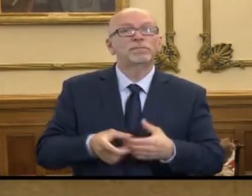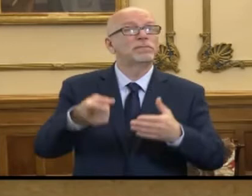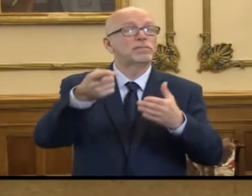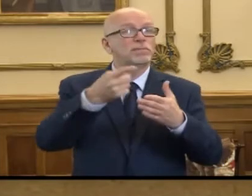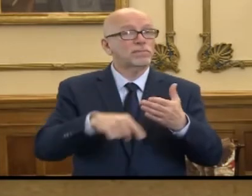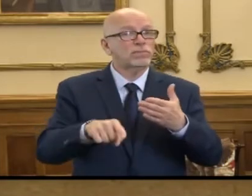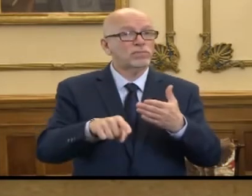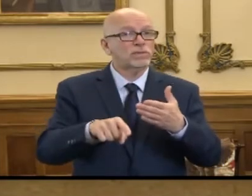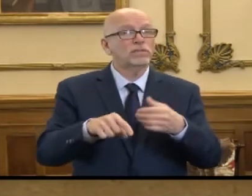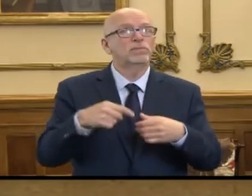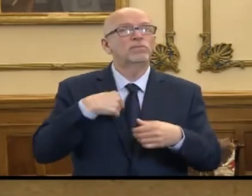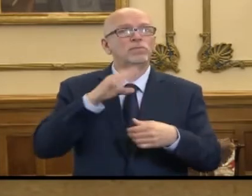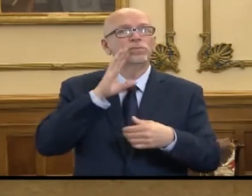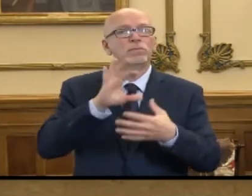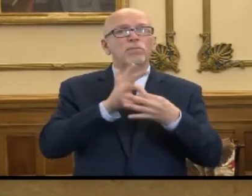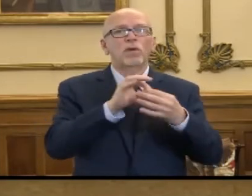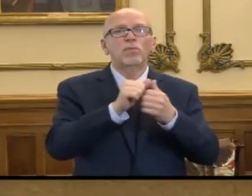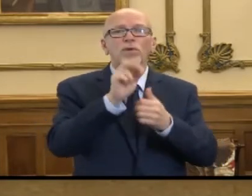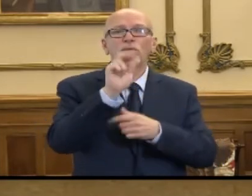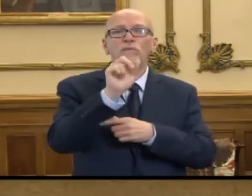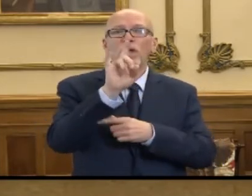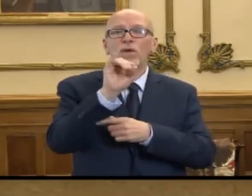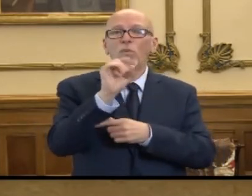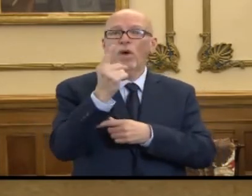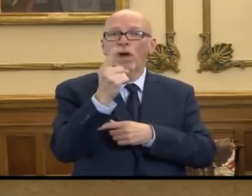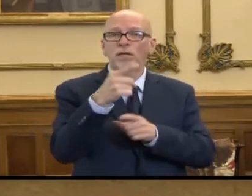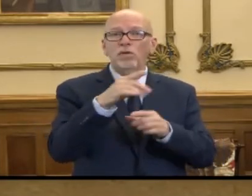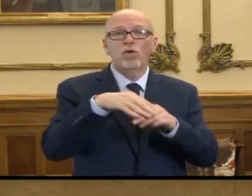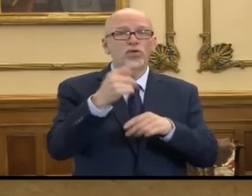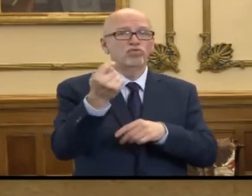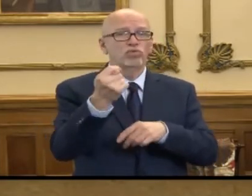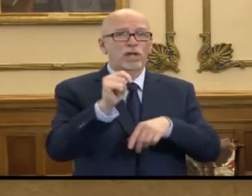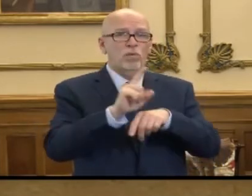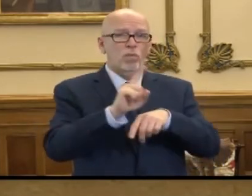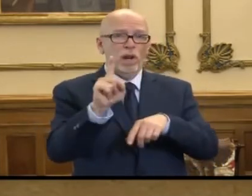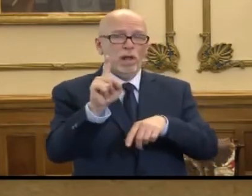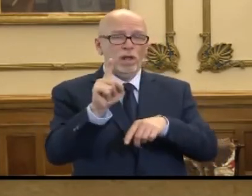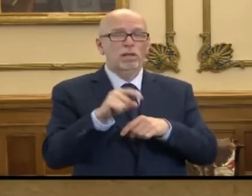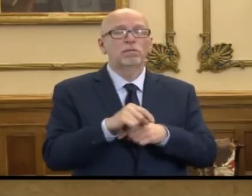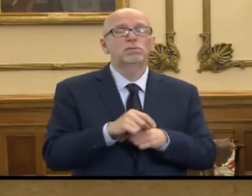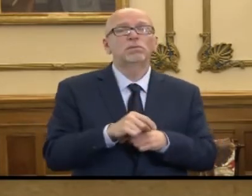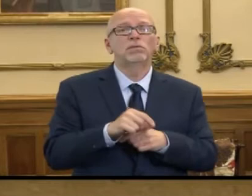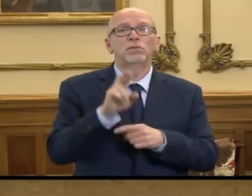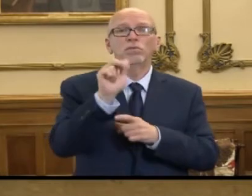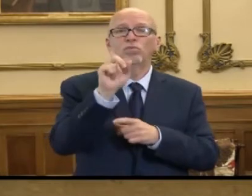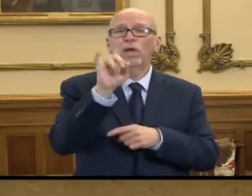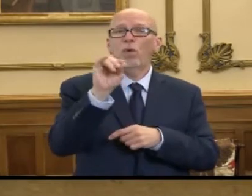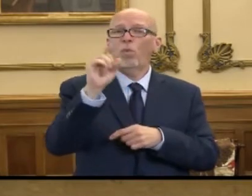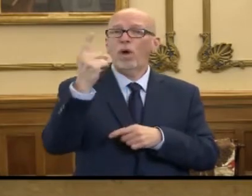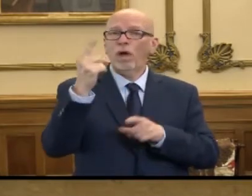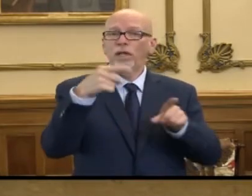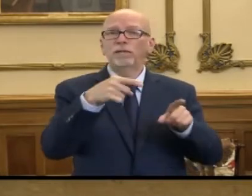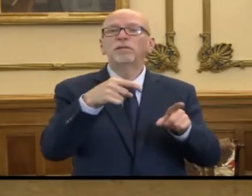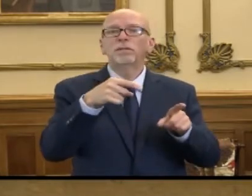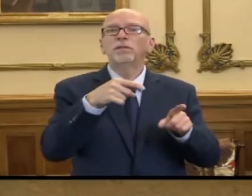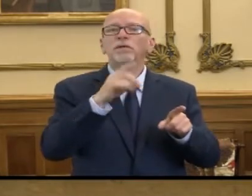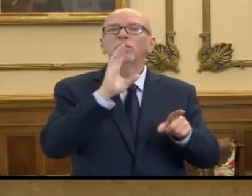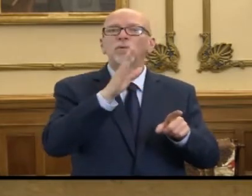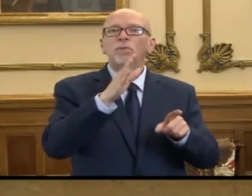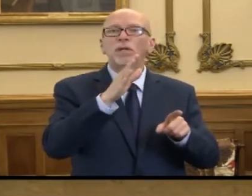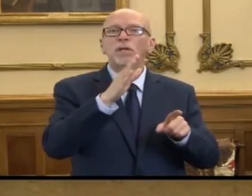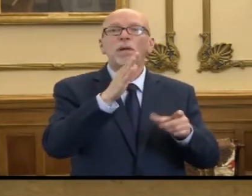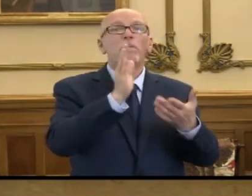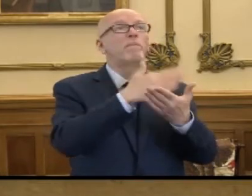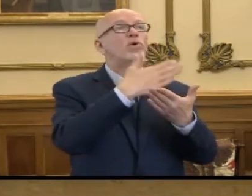we've partnered with Radio 1, and on Tuesday at 1 p.m., Radio 1 is going to stop